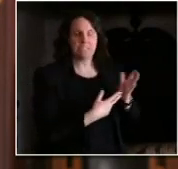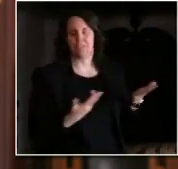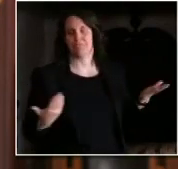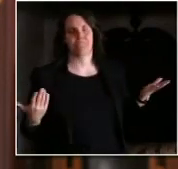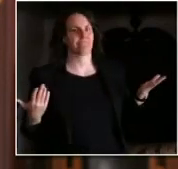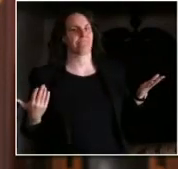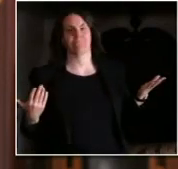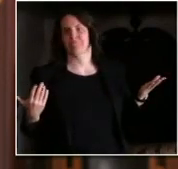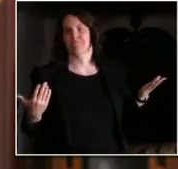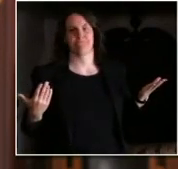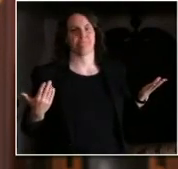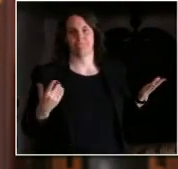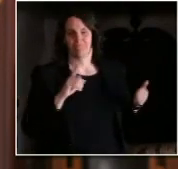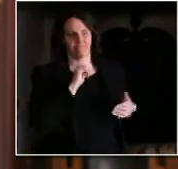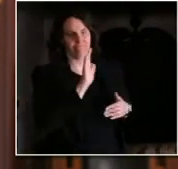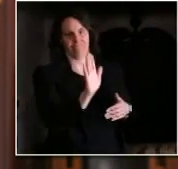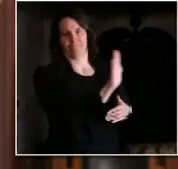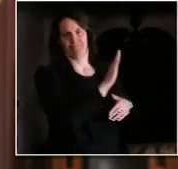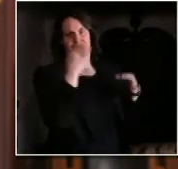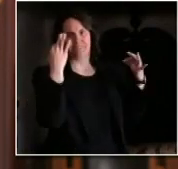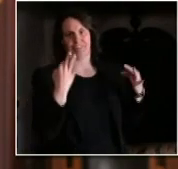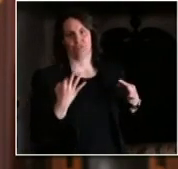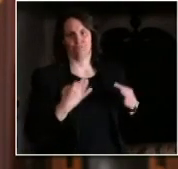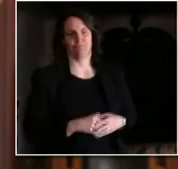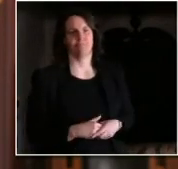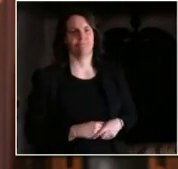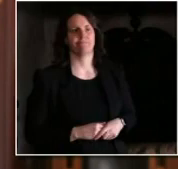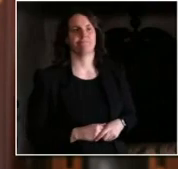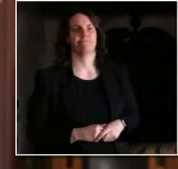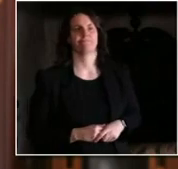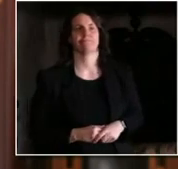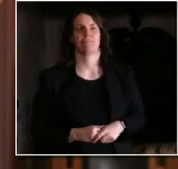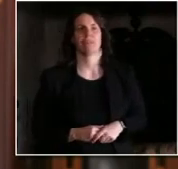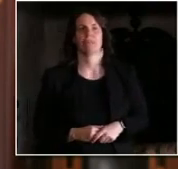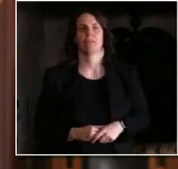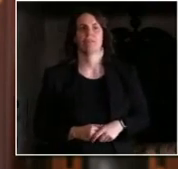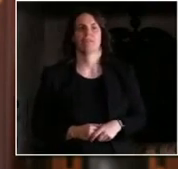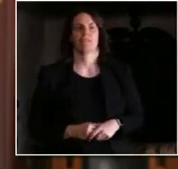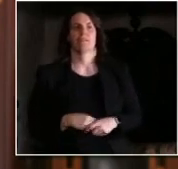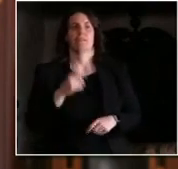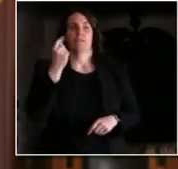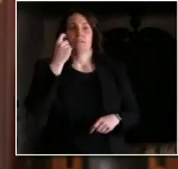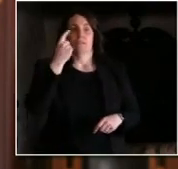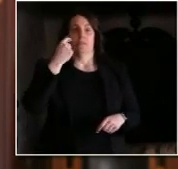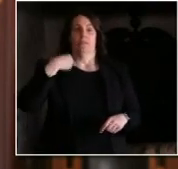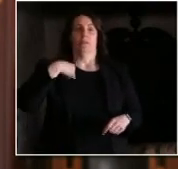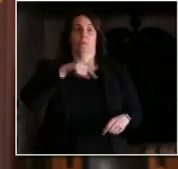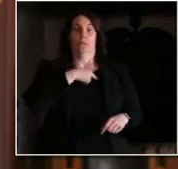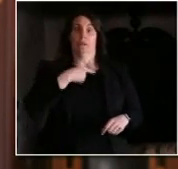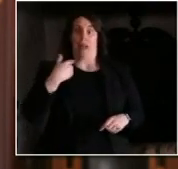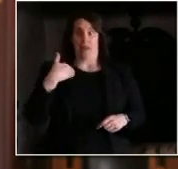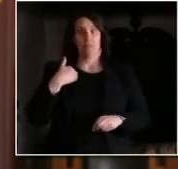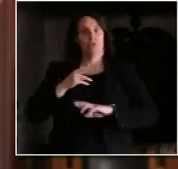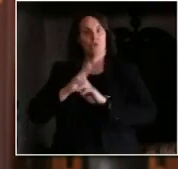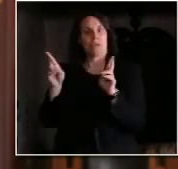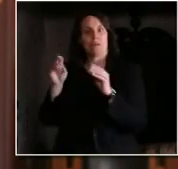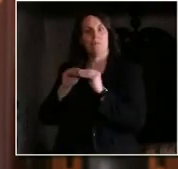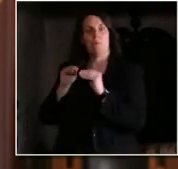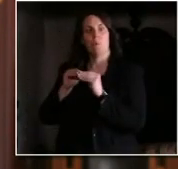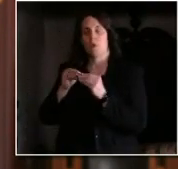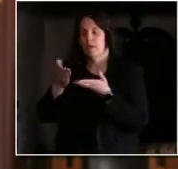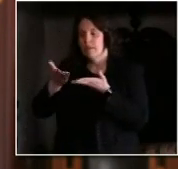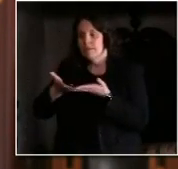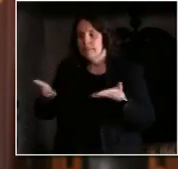quite so restrictive about who can access tests now that we have this expanded capacity and so we are certainly working hard to